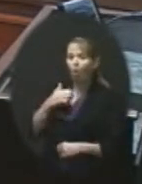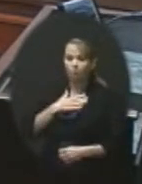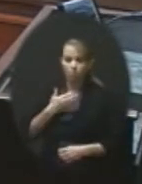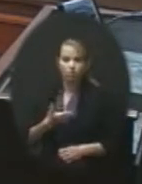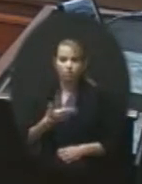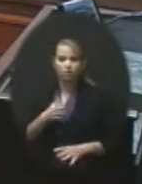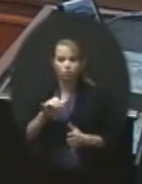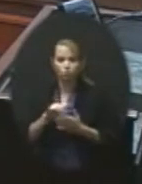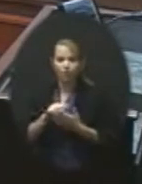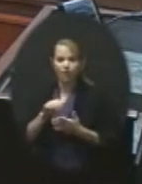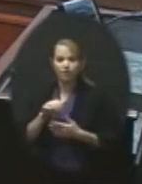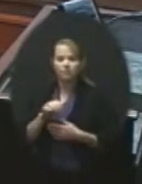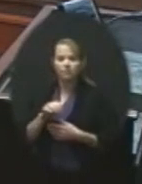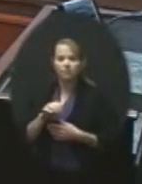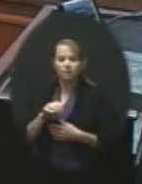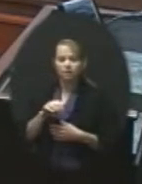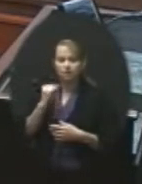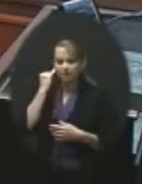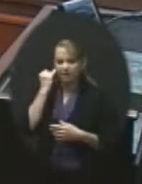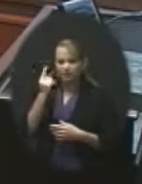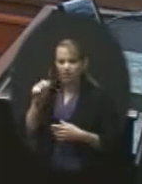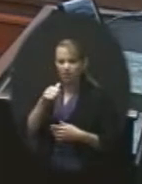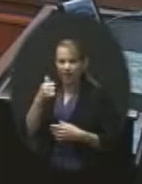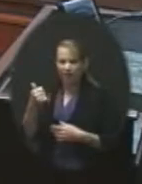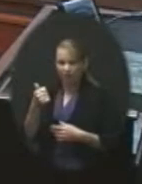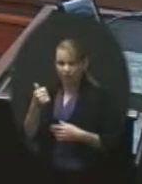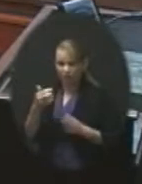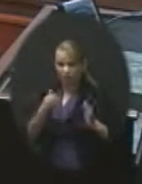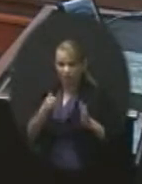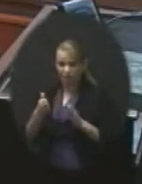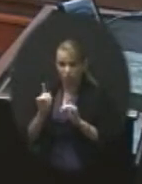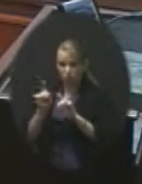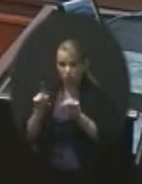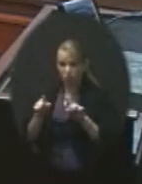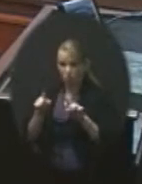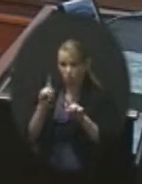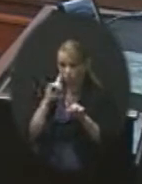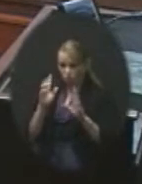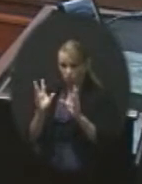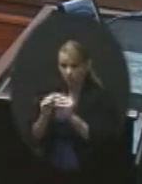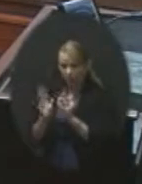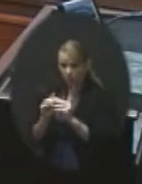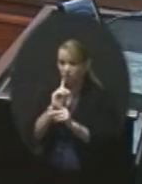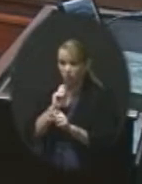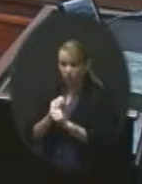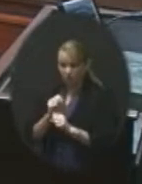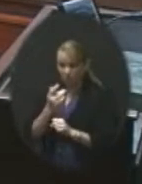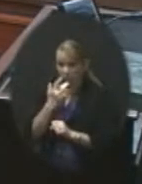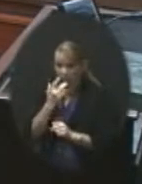that, but if there's someone else who plans to be at the convention, that would really like to. It's all theirs.